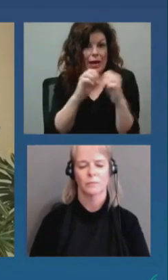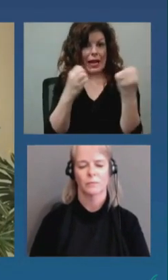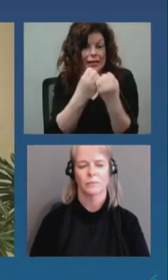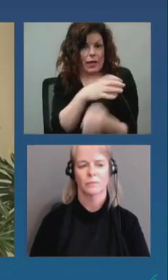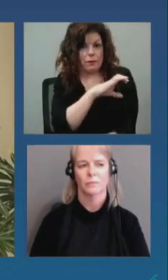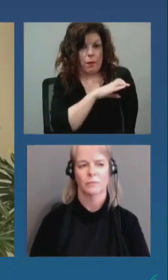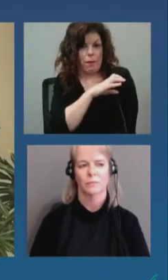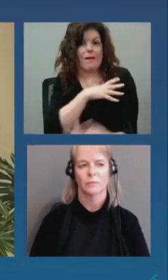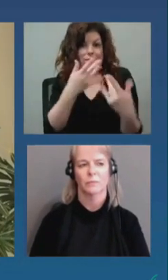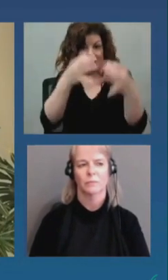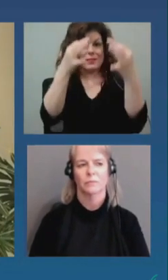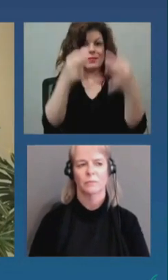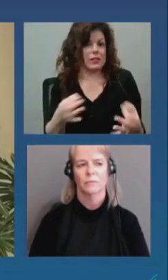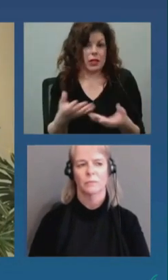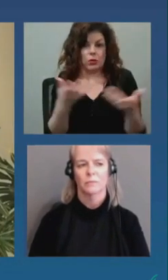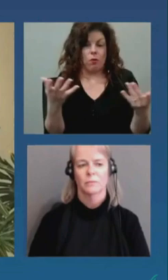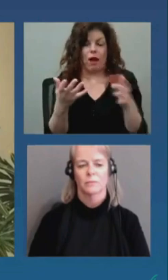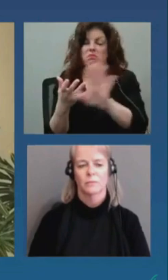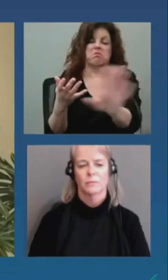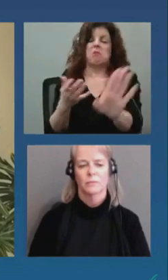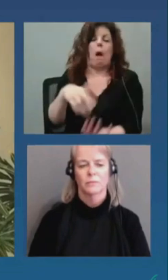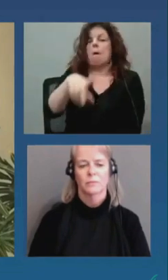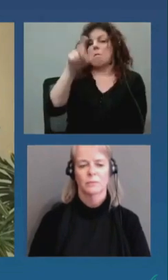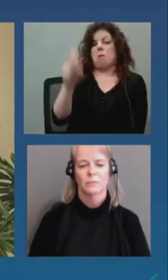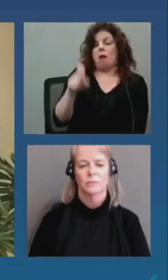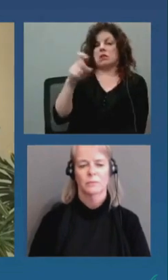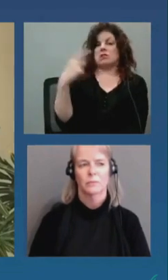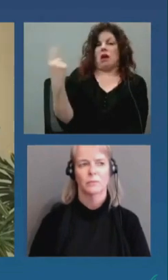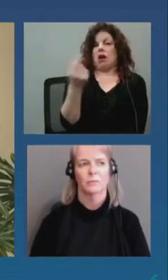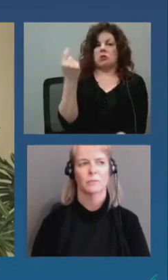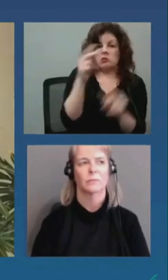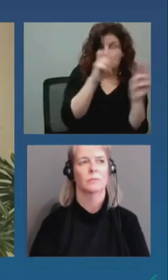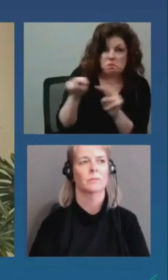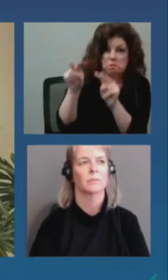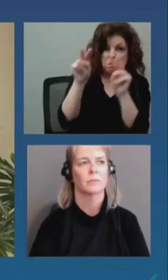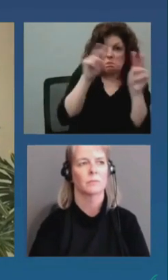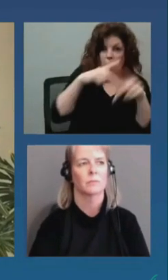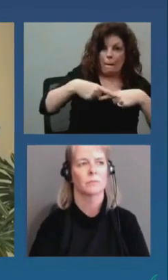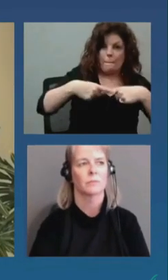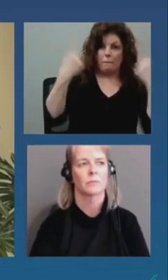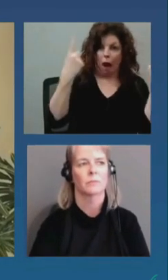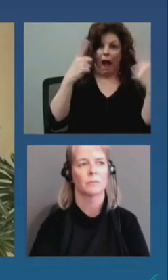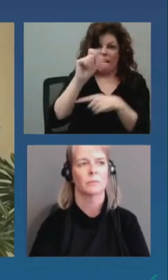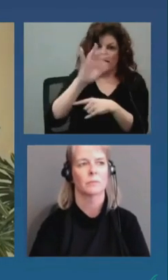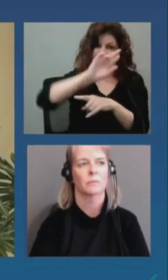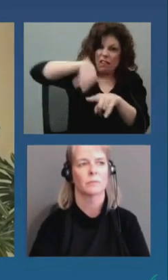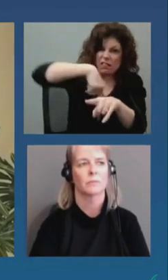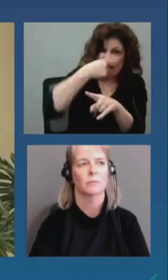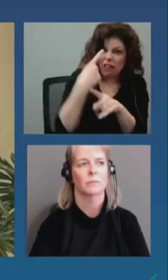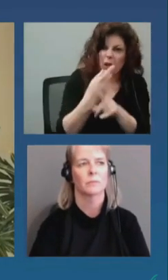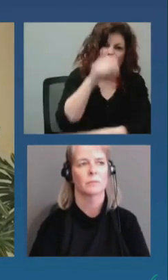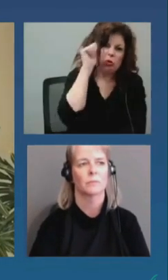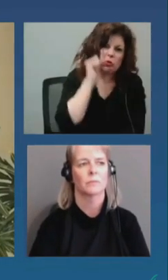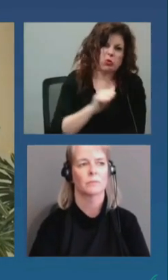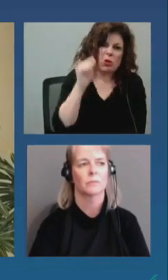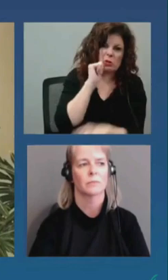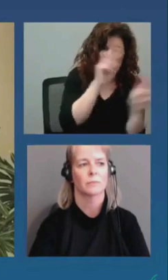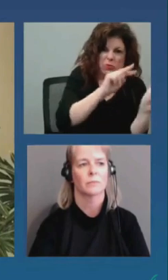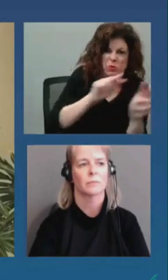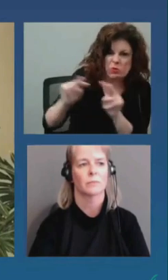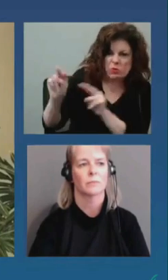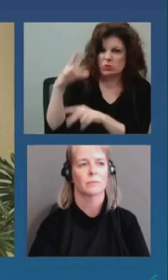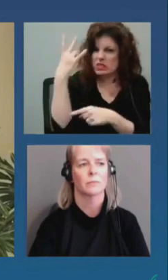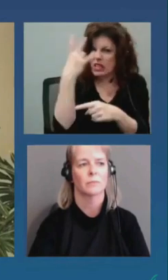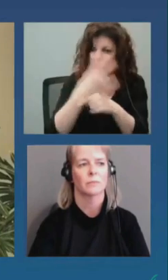décidé que ce n pas nécessaire d'avoir des barrages 24 heures par 7